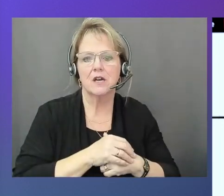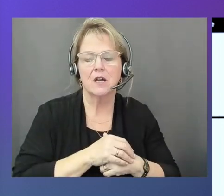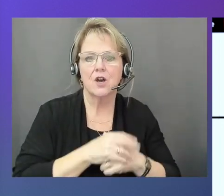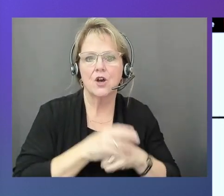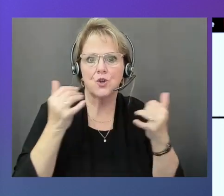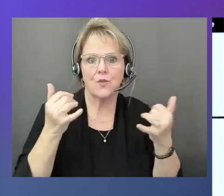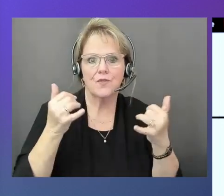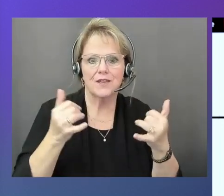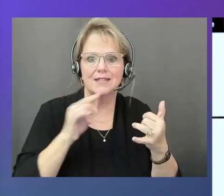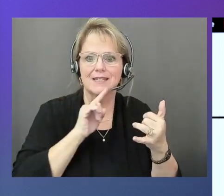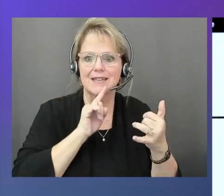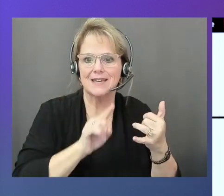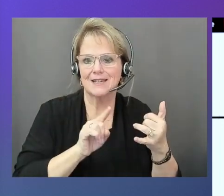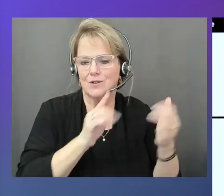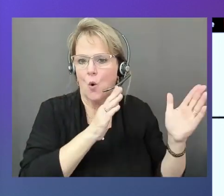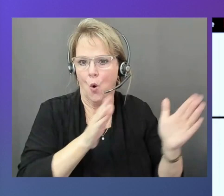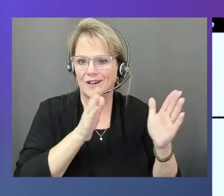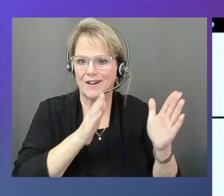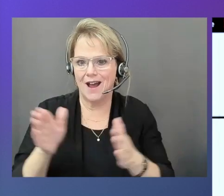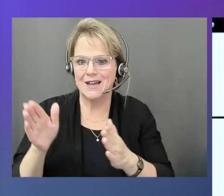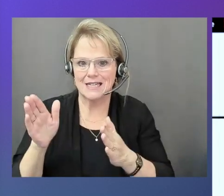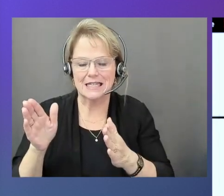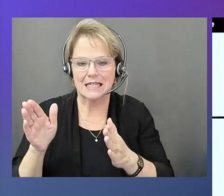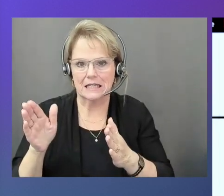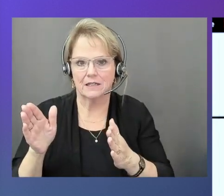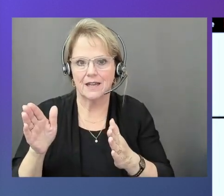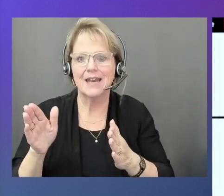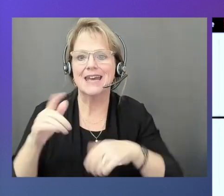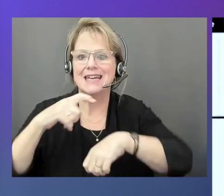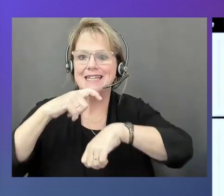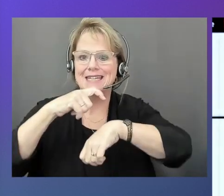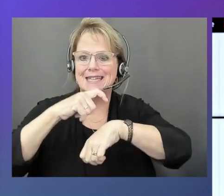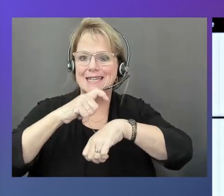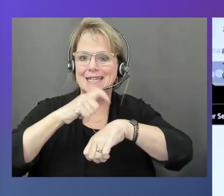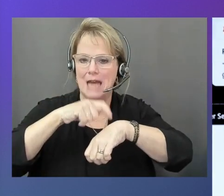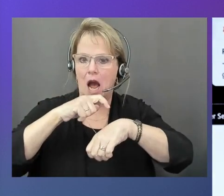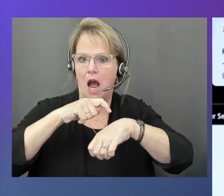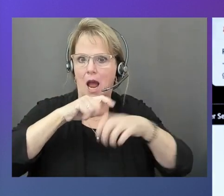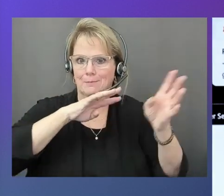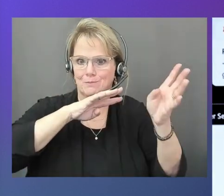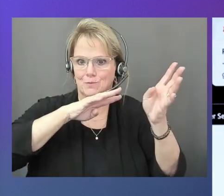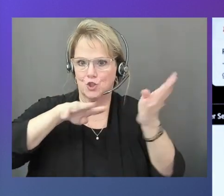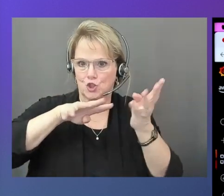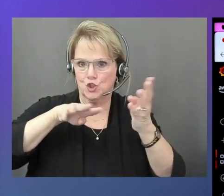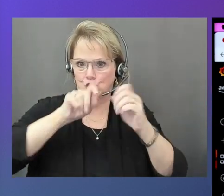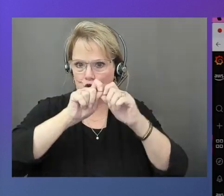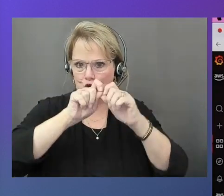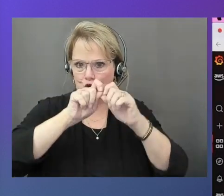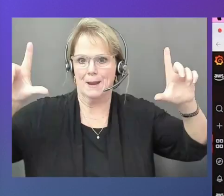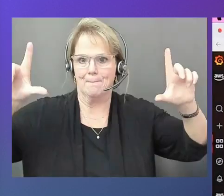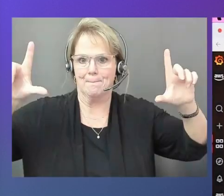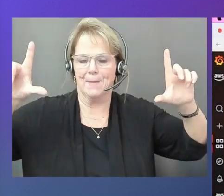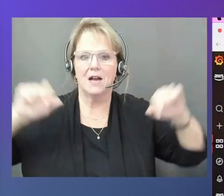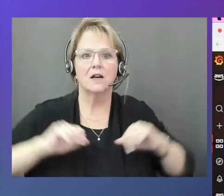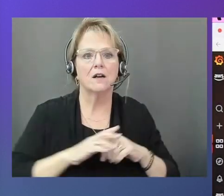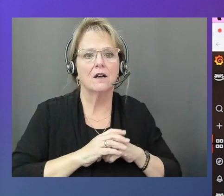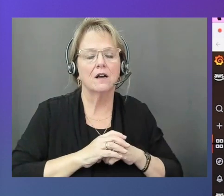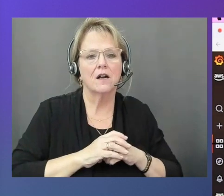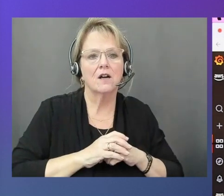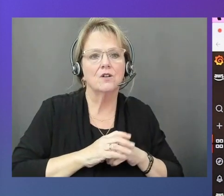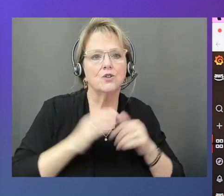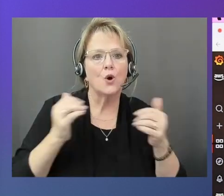the data in Timestream. So now if I go to the Grafana, I have a very simple